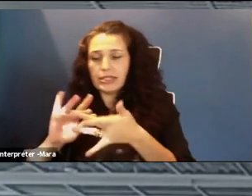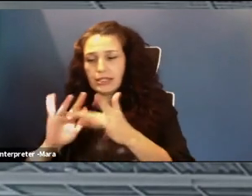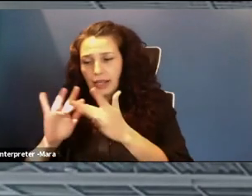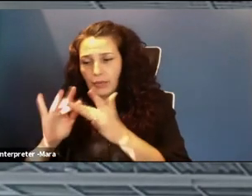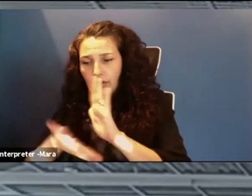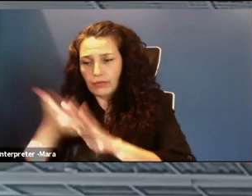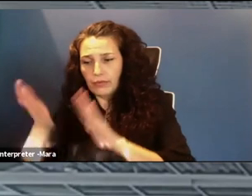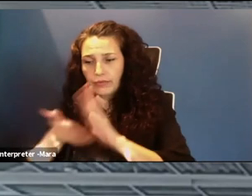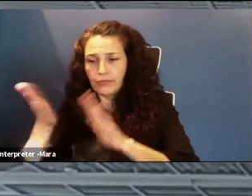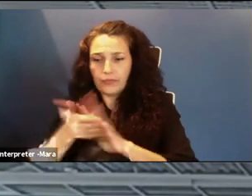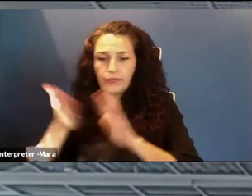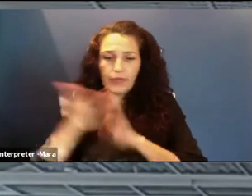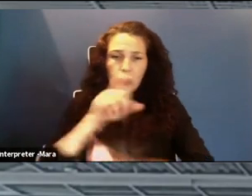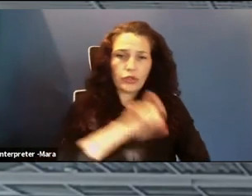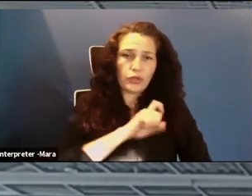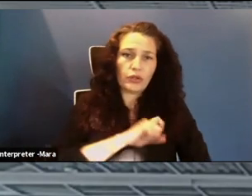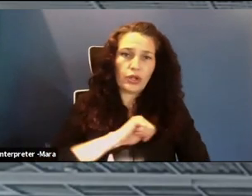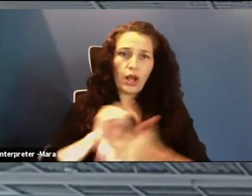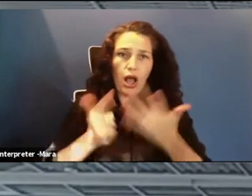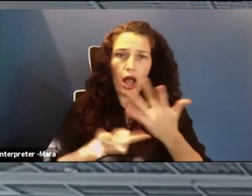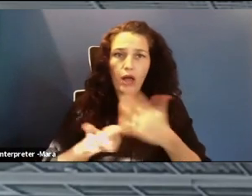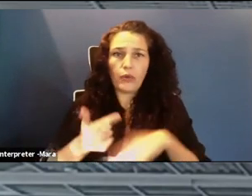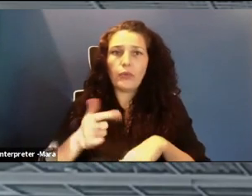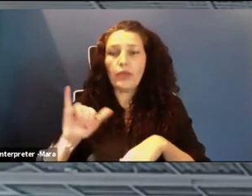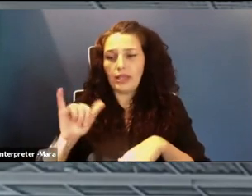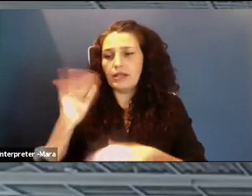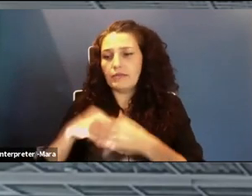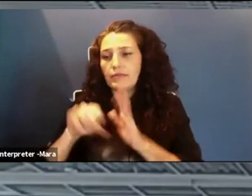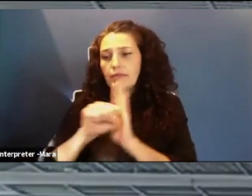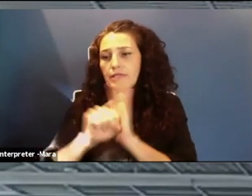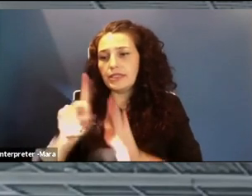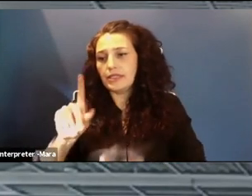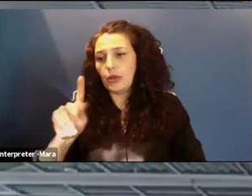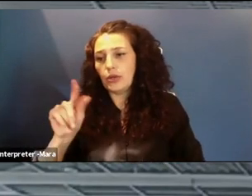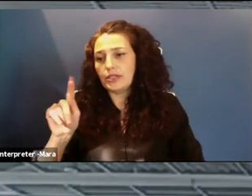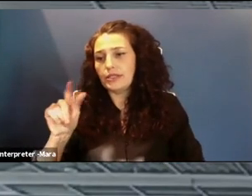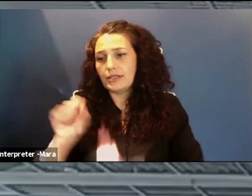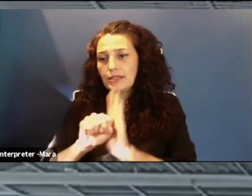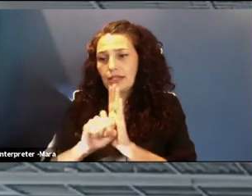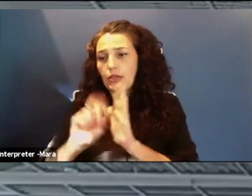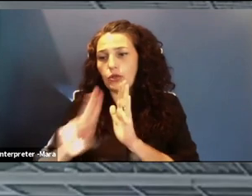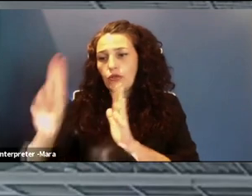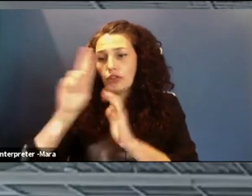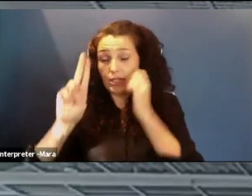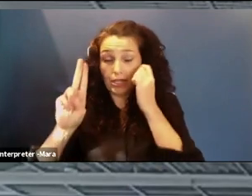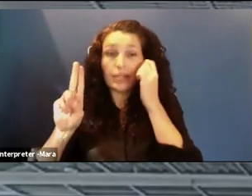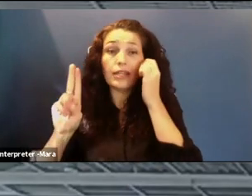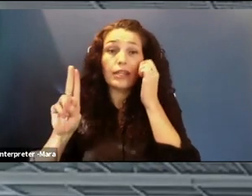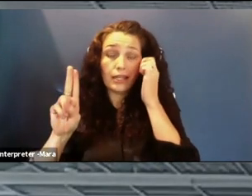Beacom College of Computer and Cyber Sciences at Dakota State University. To this end,